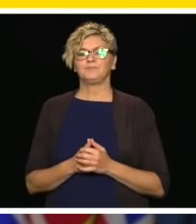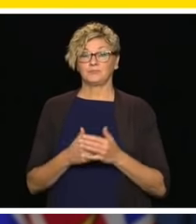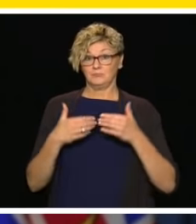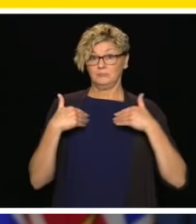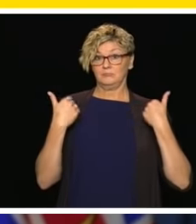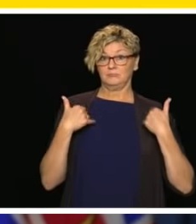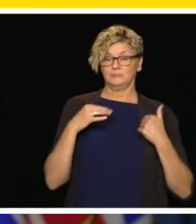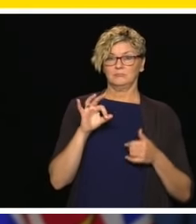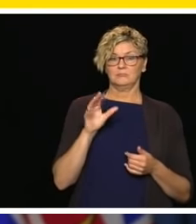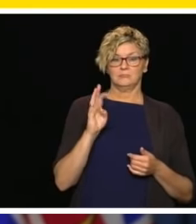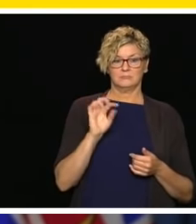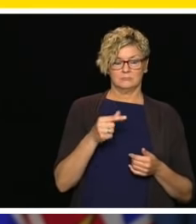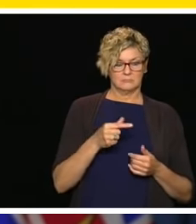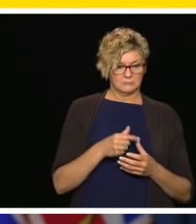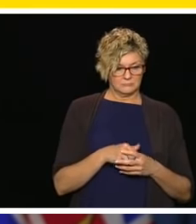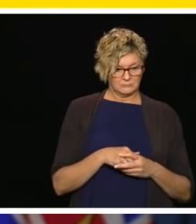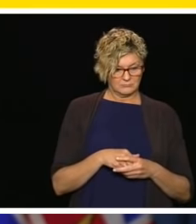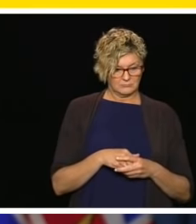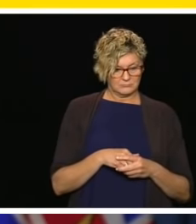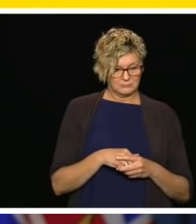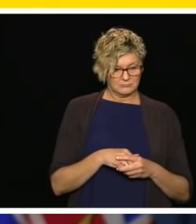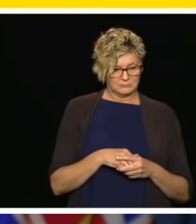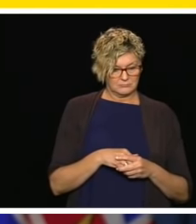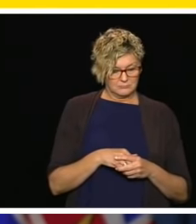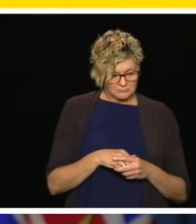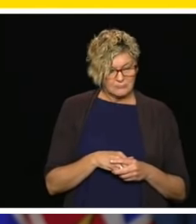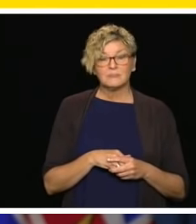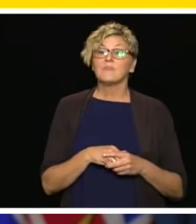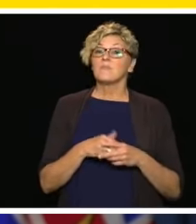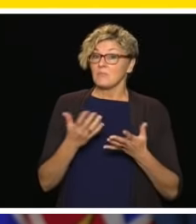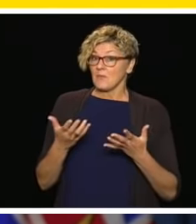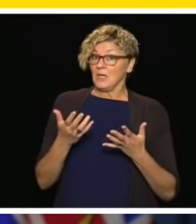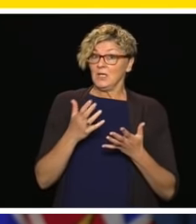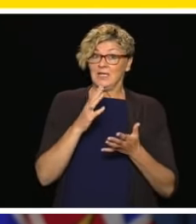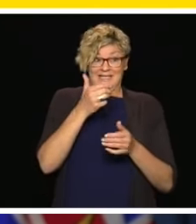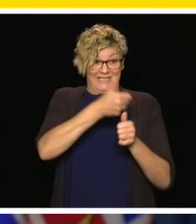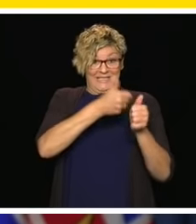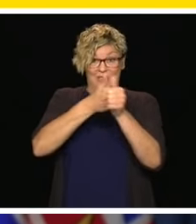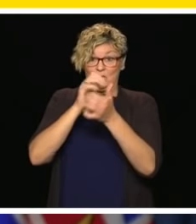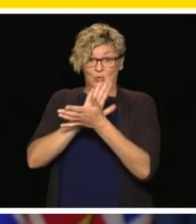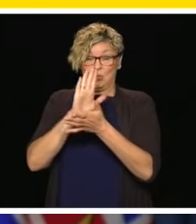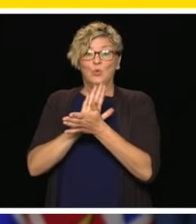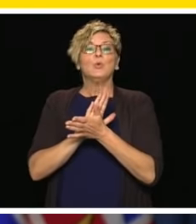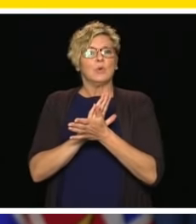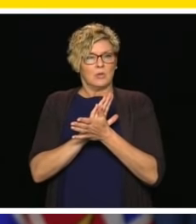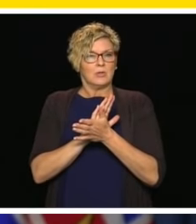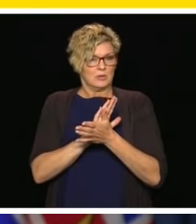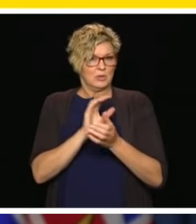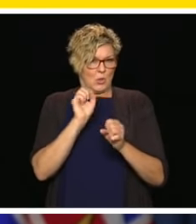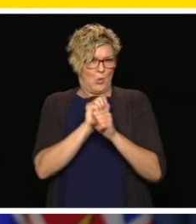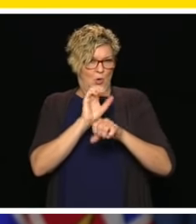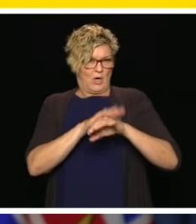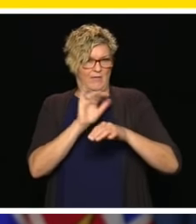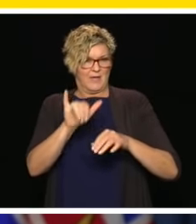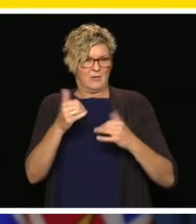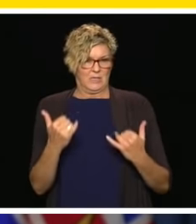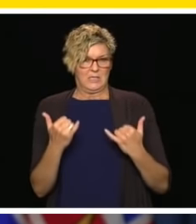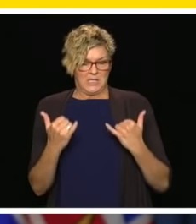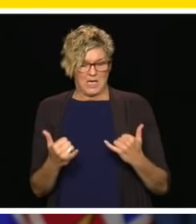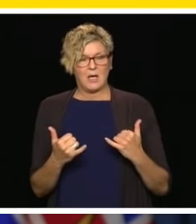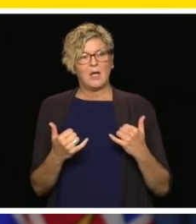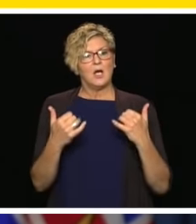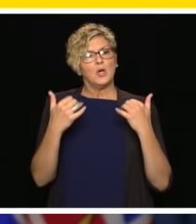ministry and school districts right down to individual schools are working on right now. We have some very good templates,